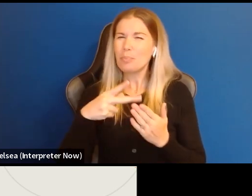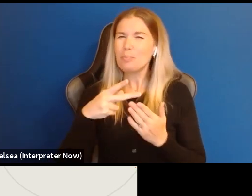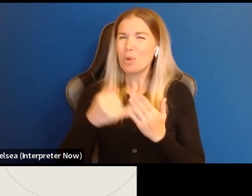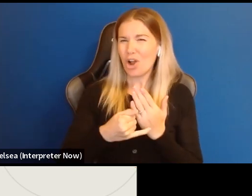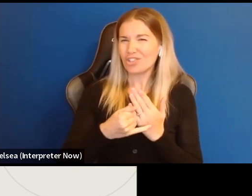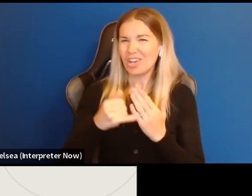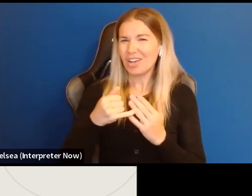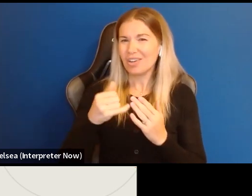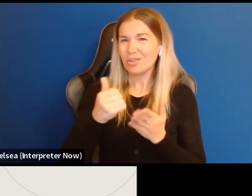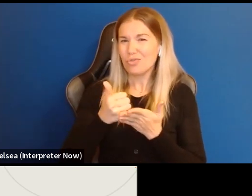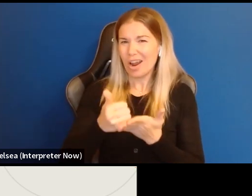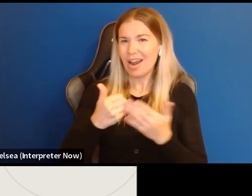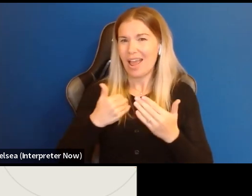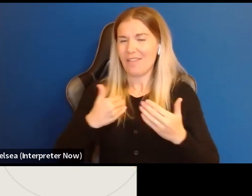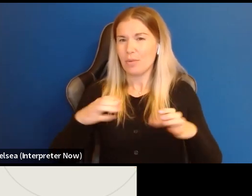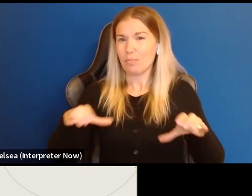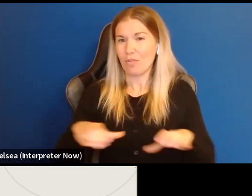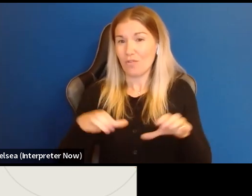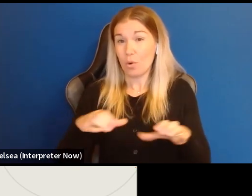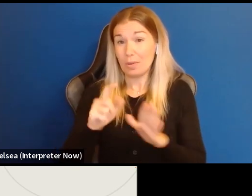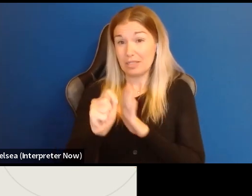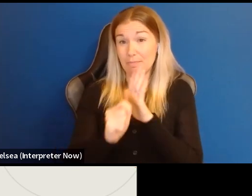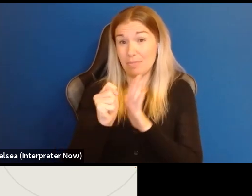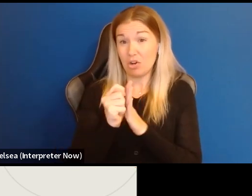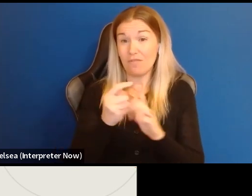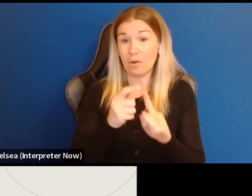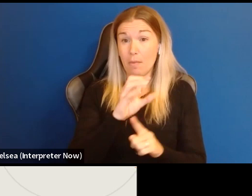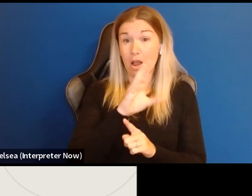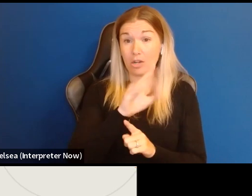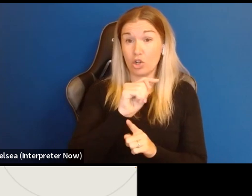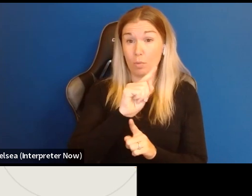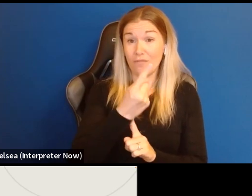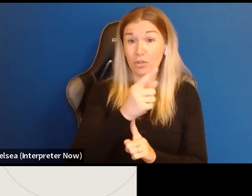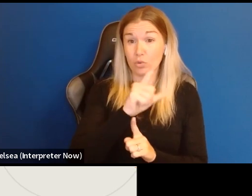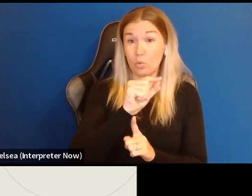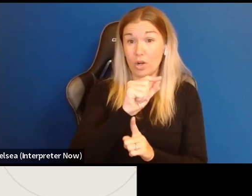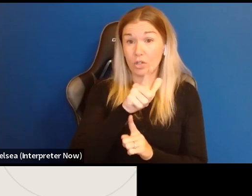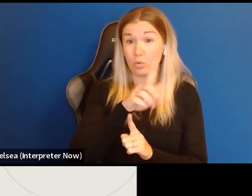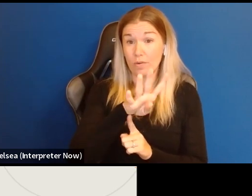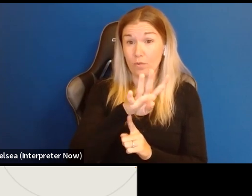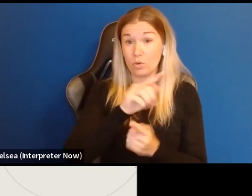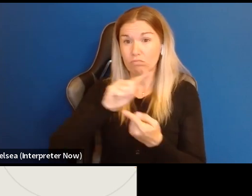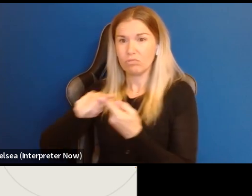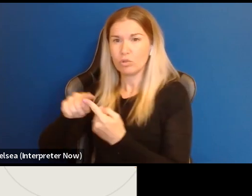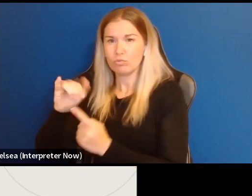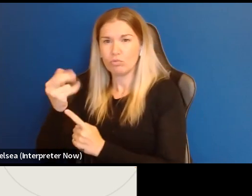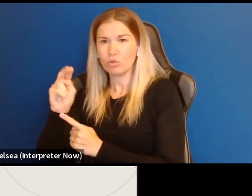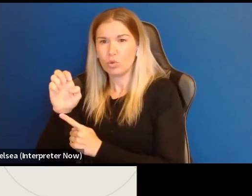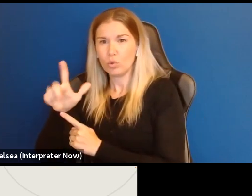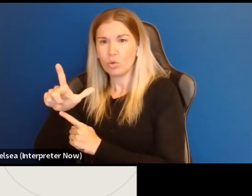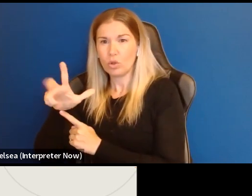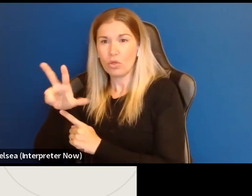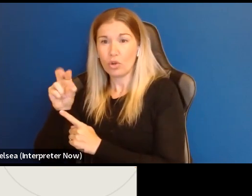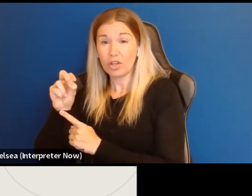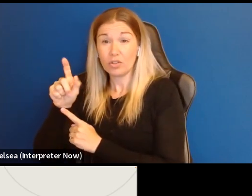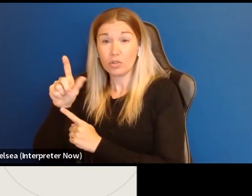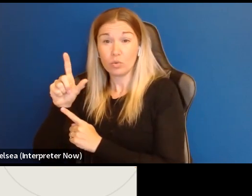it has performance period, which is between October 1st 2024 and June 30th 2026.